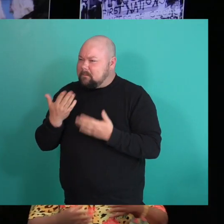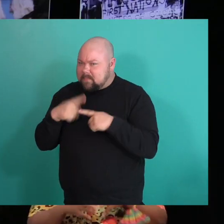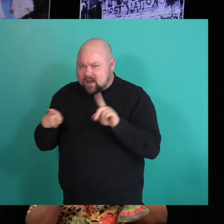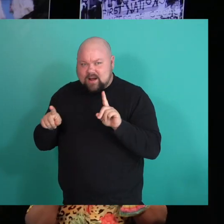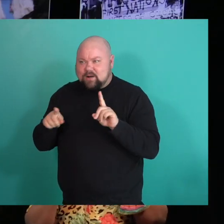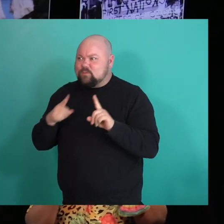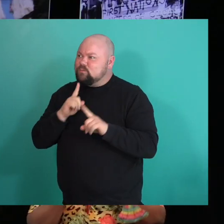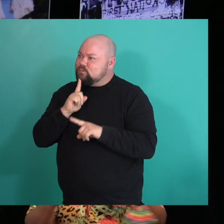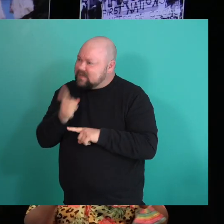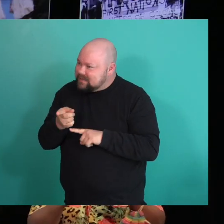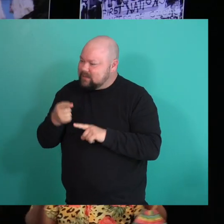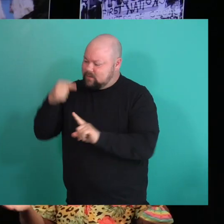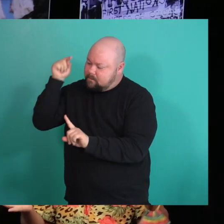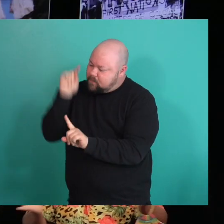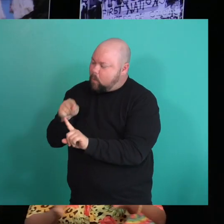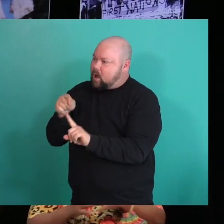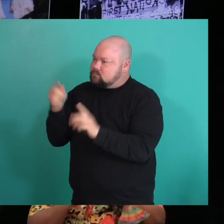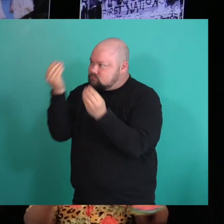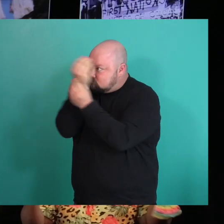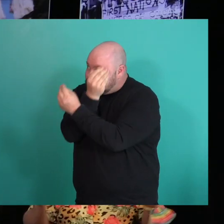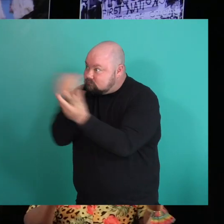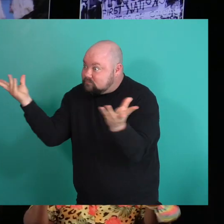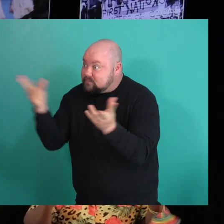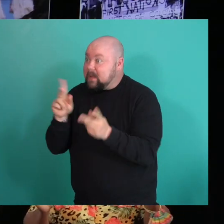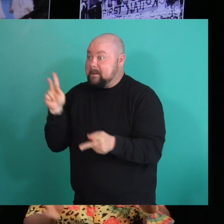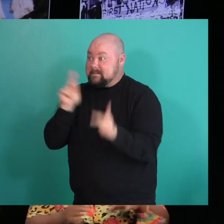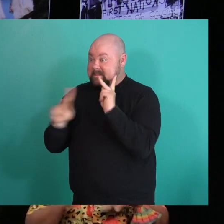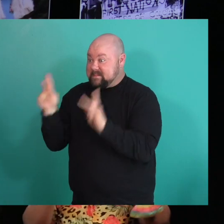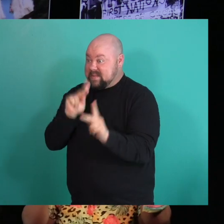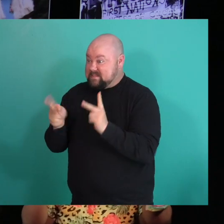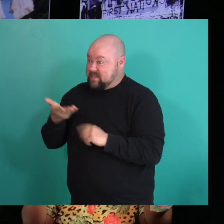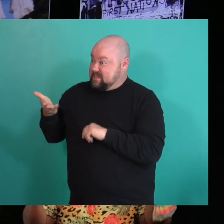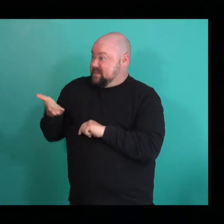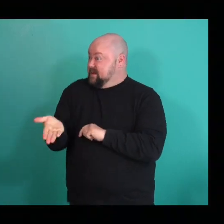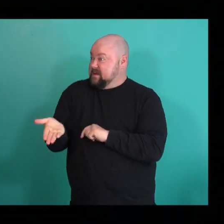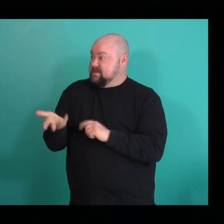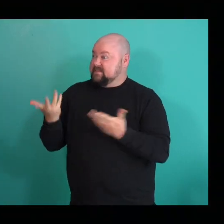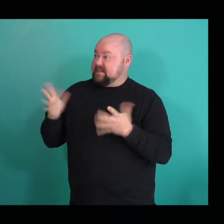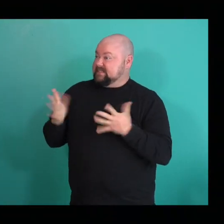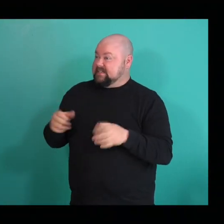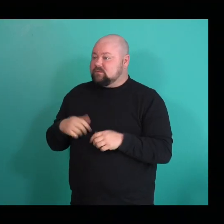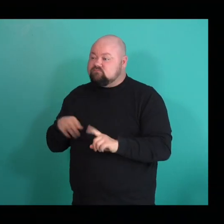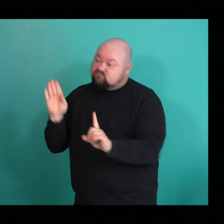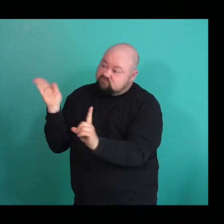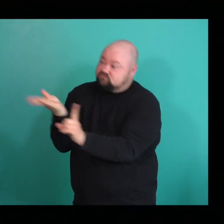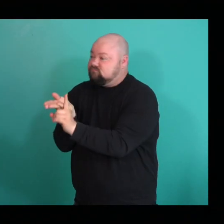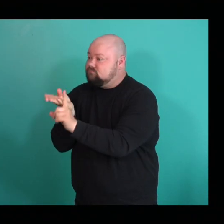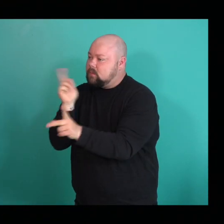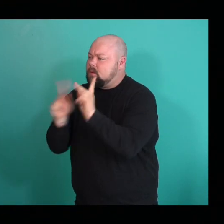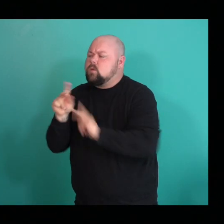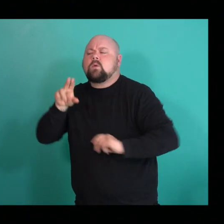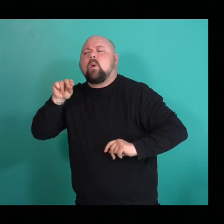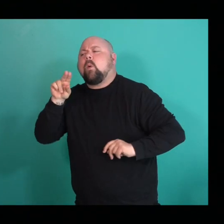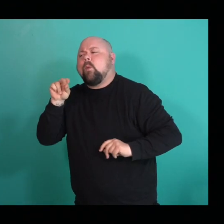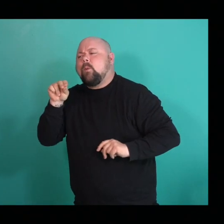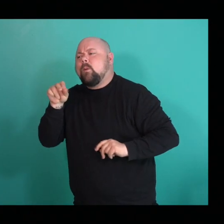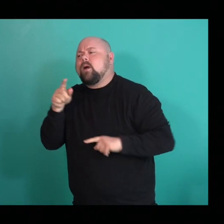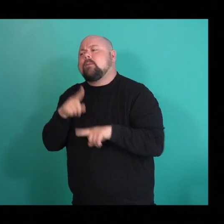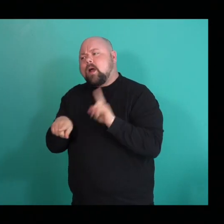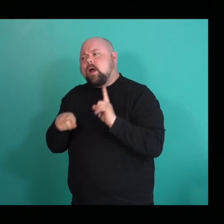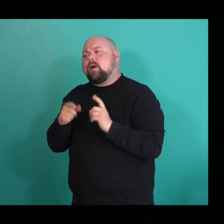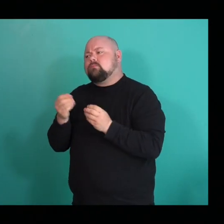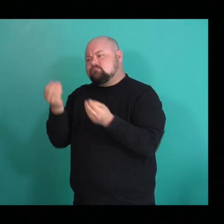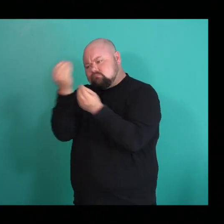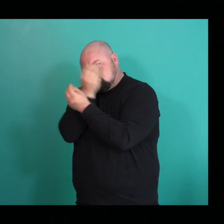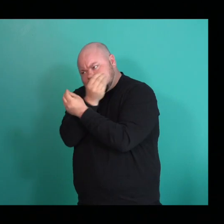in the world. And they're just there. It's nothing more than that. It's not converting anyone. It's literally just letting people know that